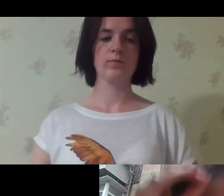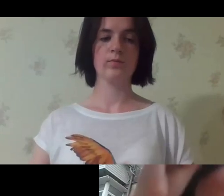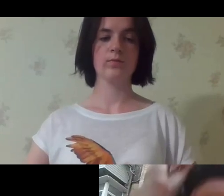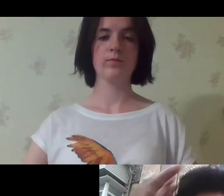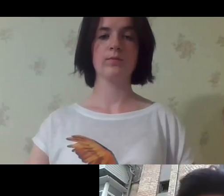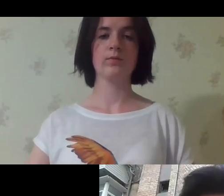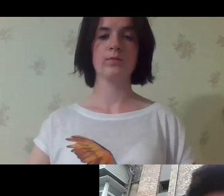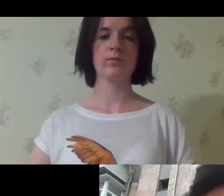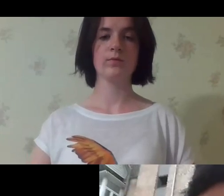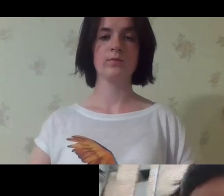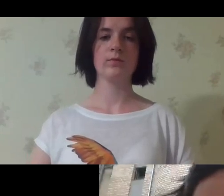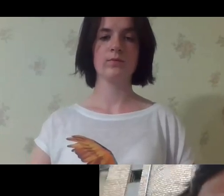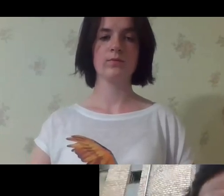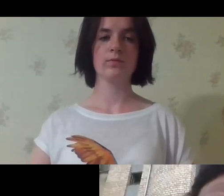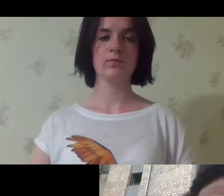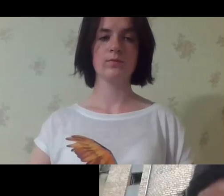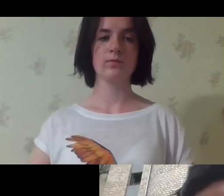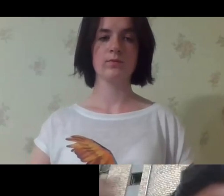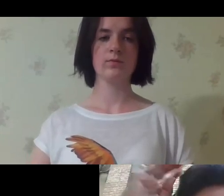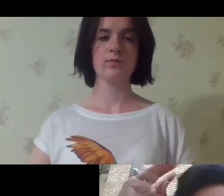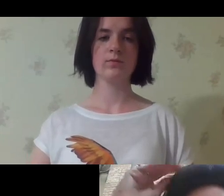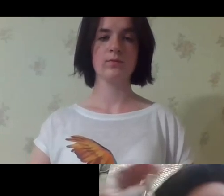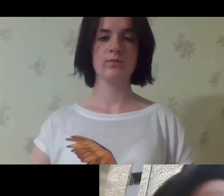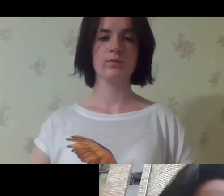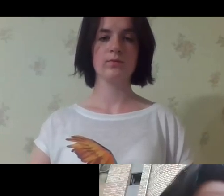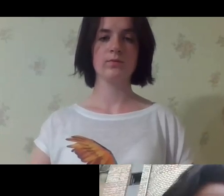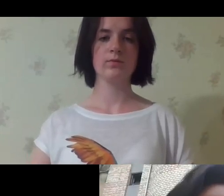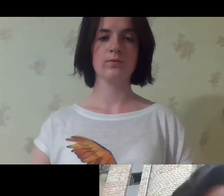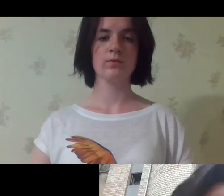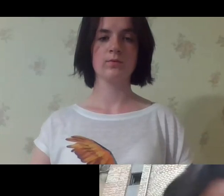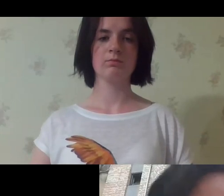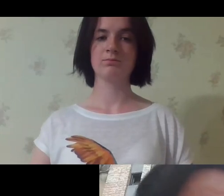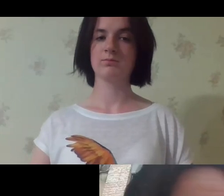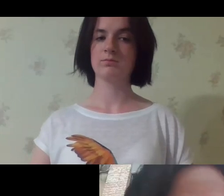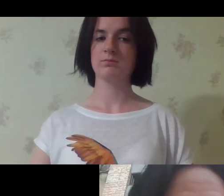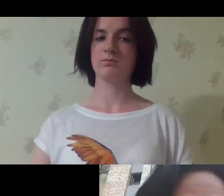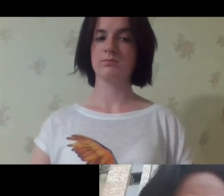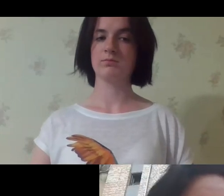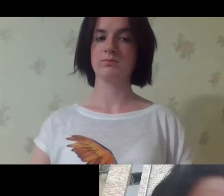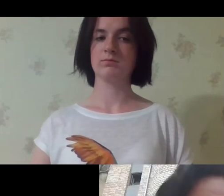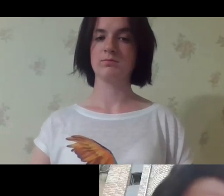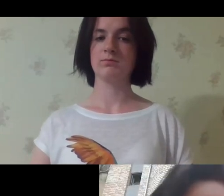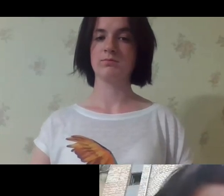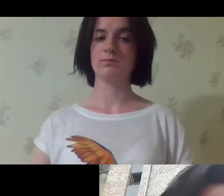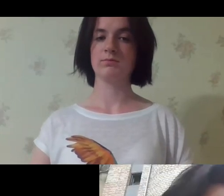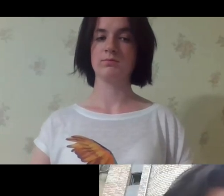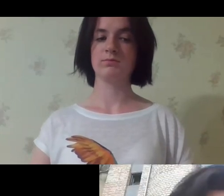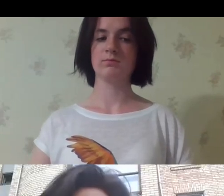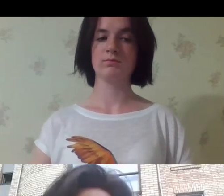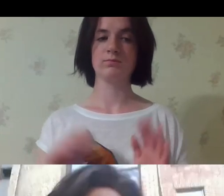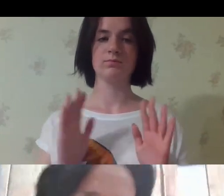Hi, can you hear me? How are you? So I'm in Kyiv. Sorry for